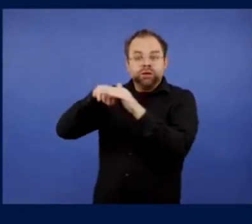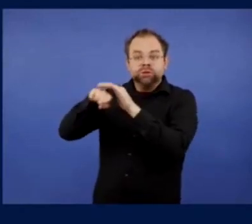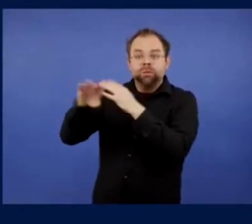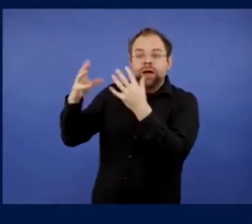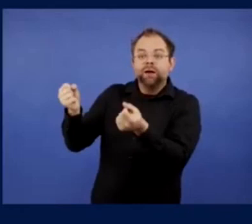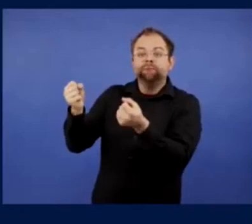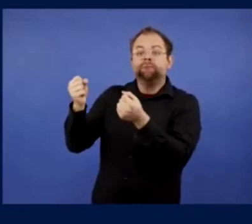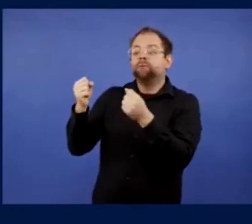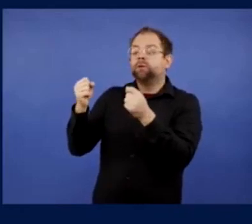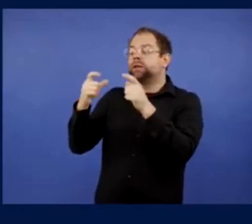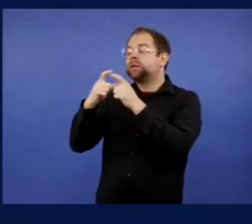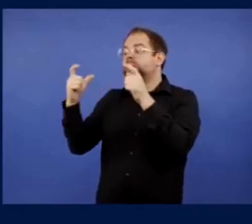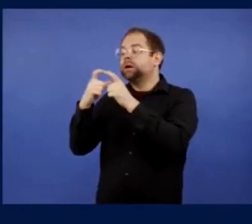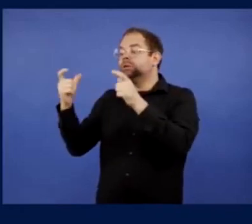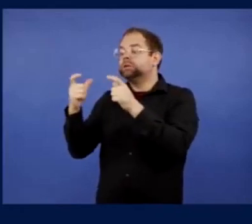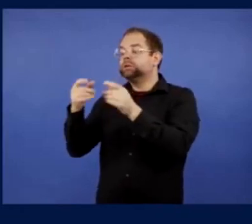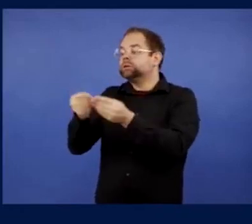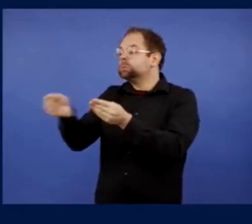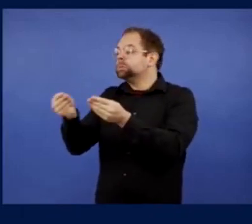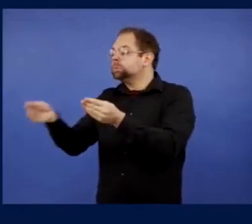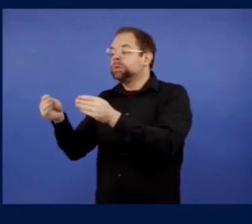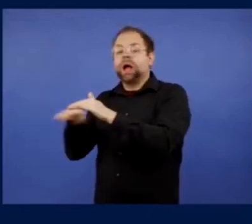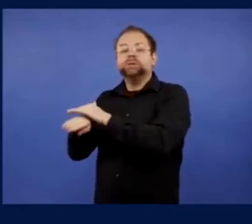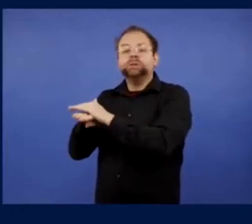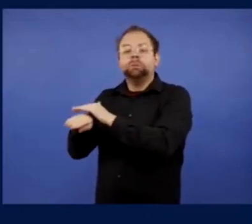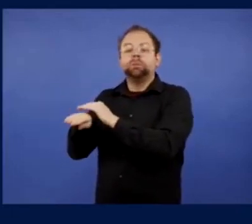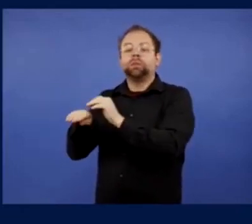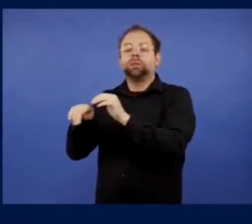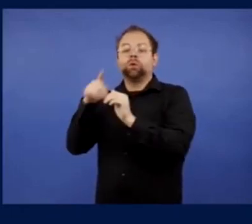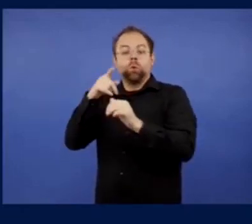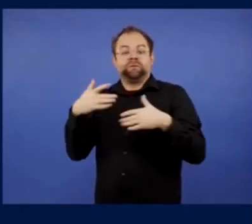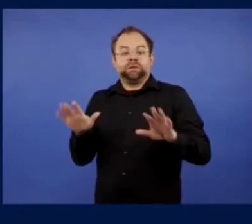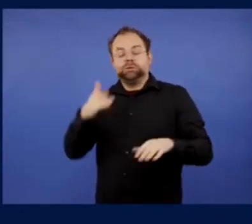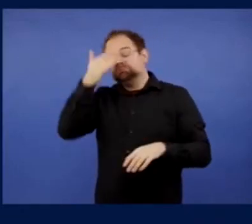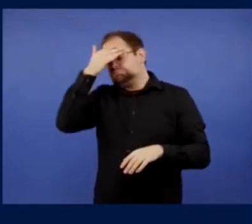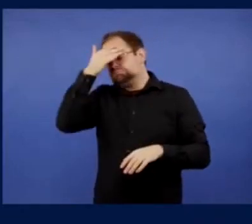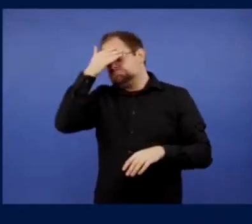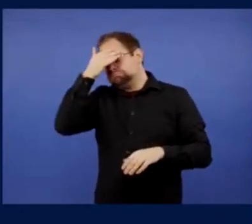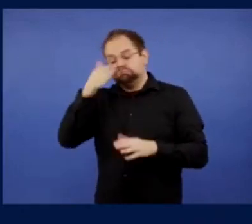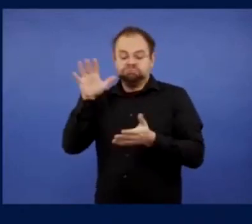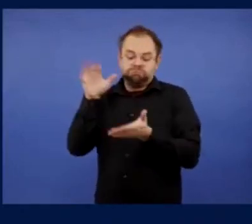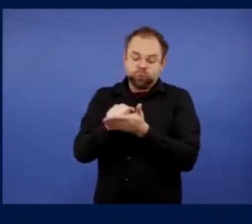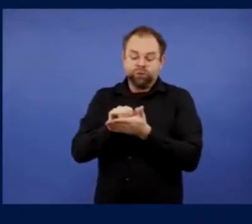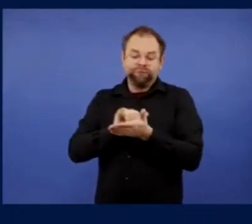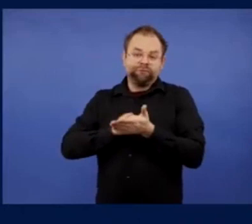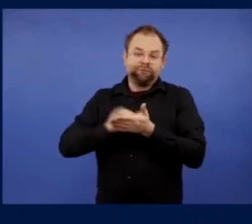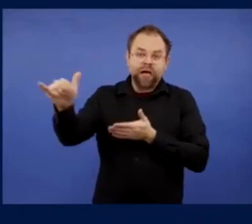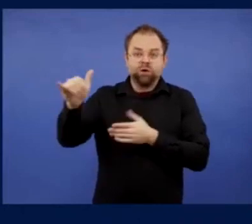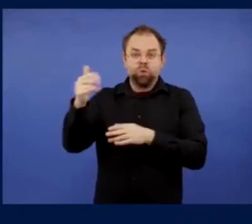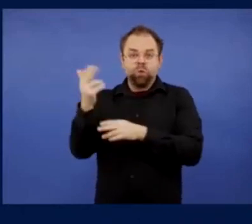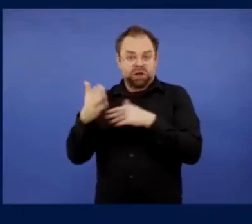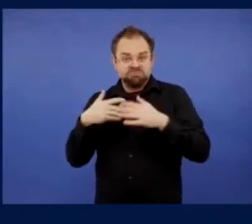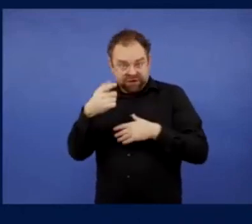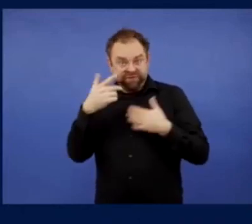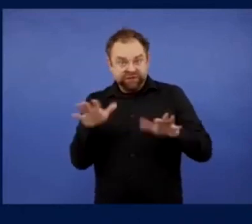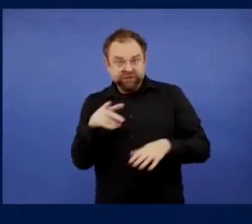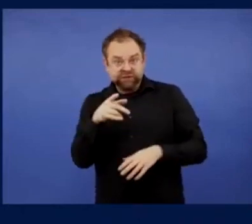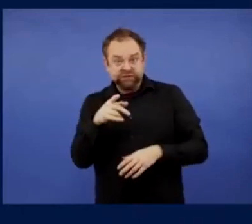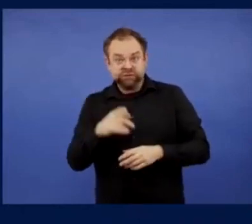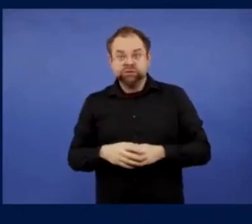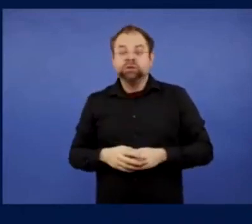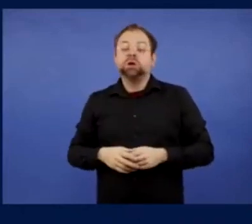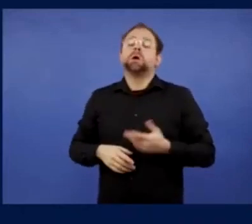lined up and I will book them straight away. It's really difficult to find access, you know, about a lot of stadiums. Cafe really good.